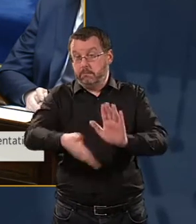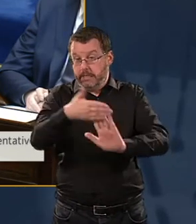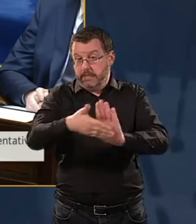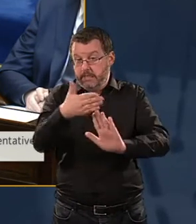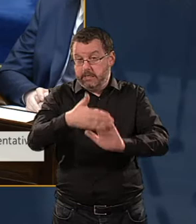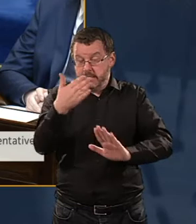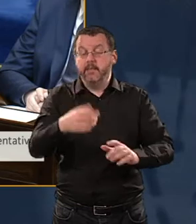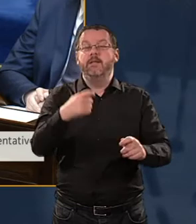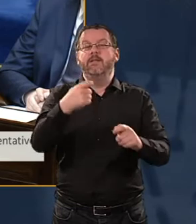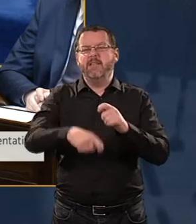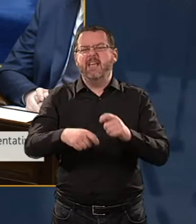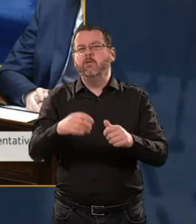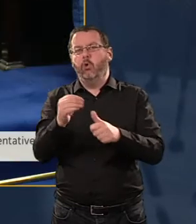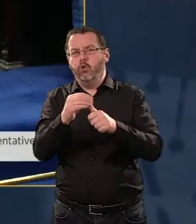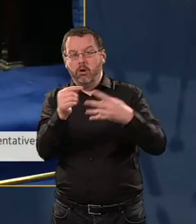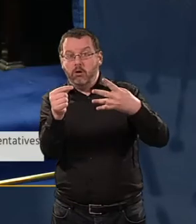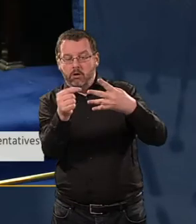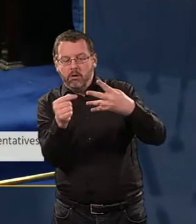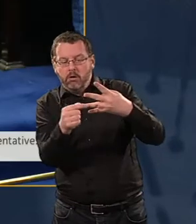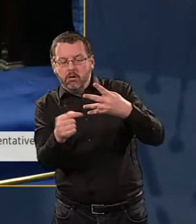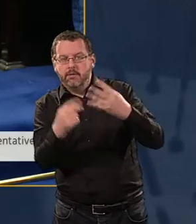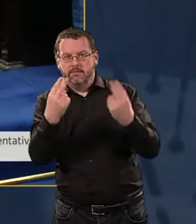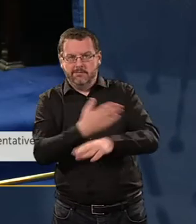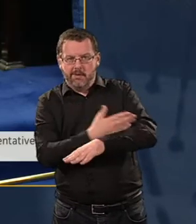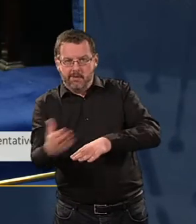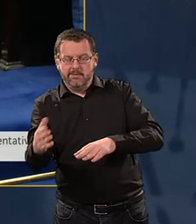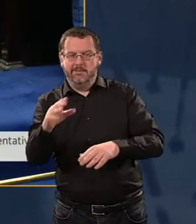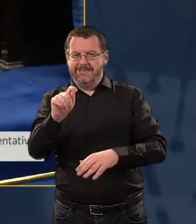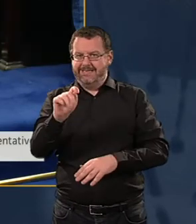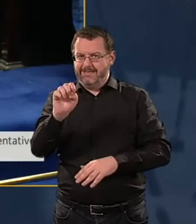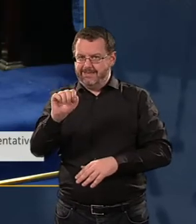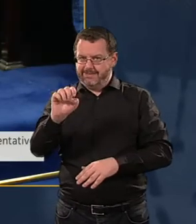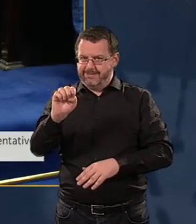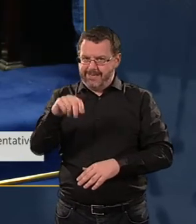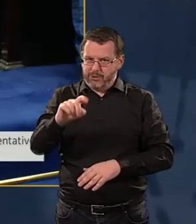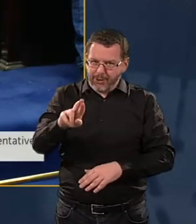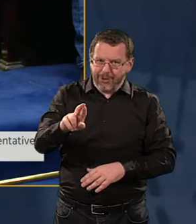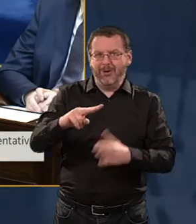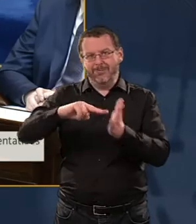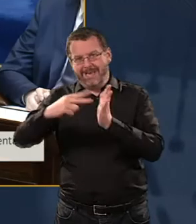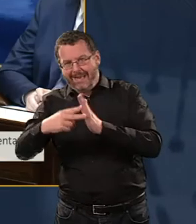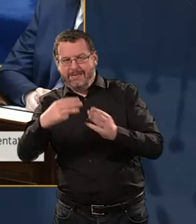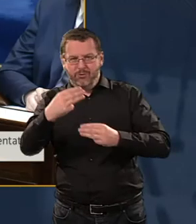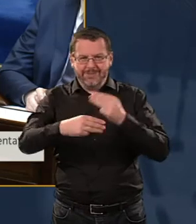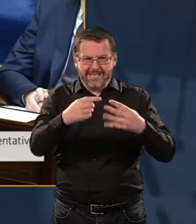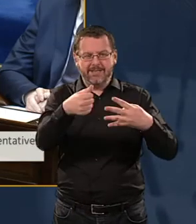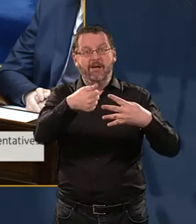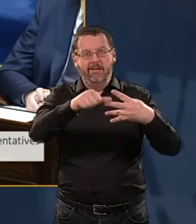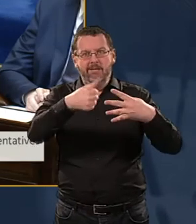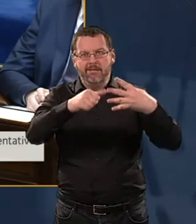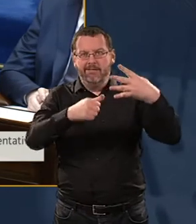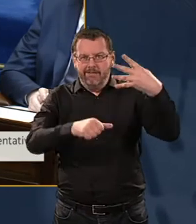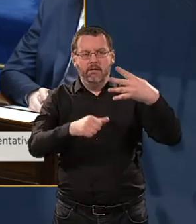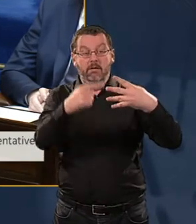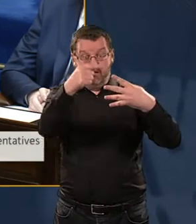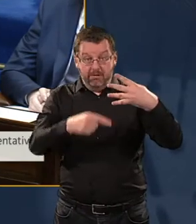the tendering and planning and design process, that hasn't started yet. And each one will have to be done one by one. And it would be wrong for me now to put